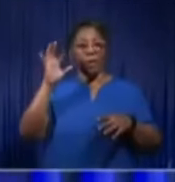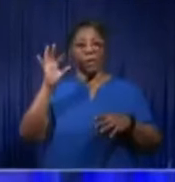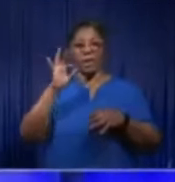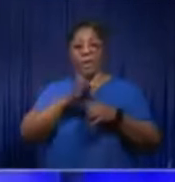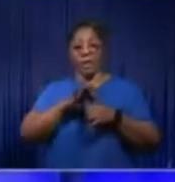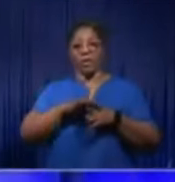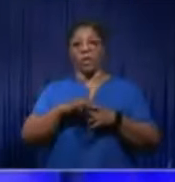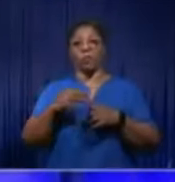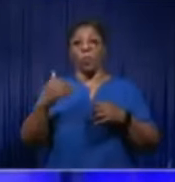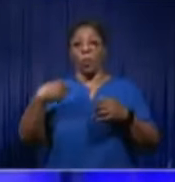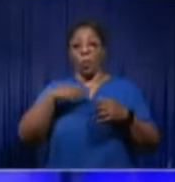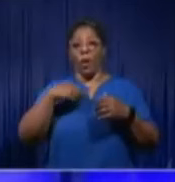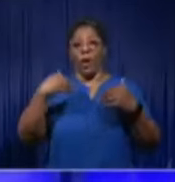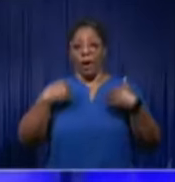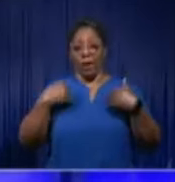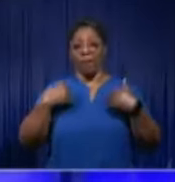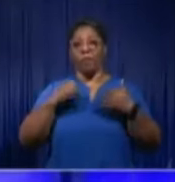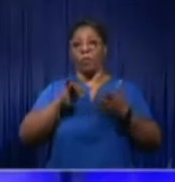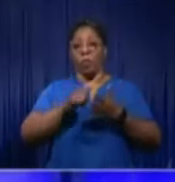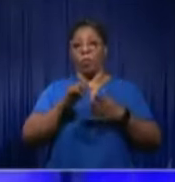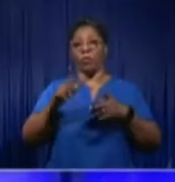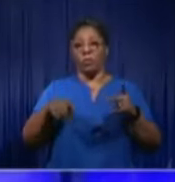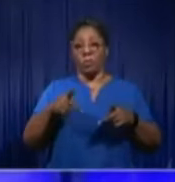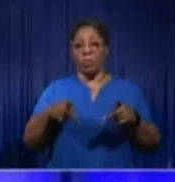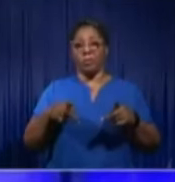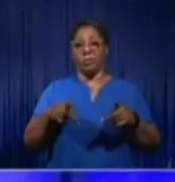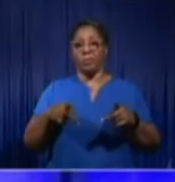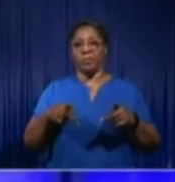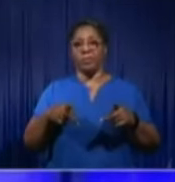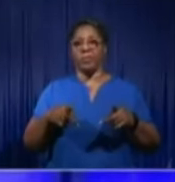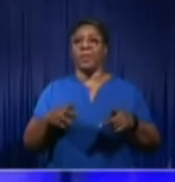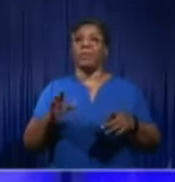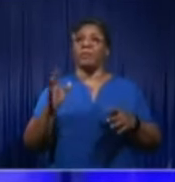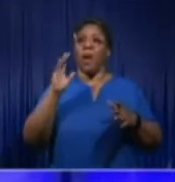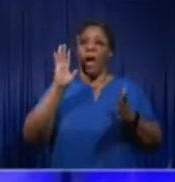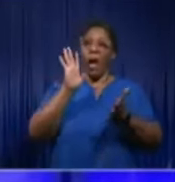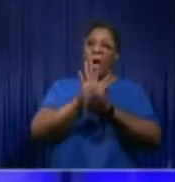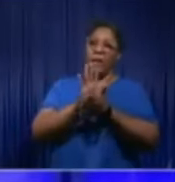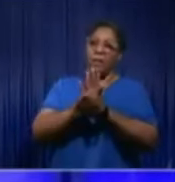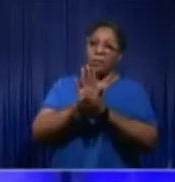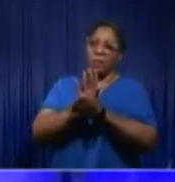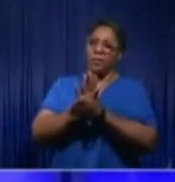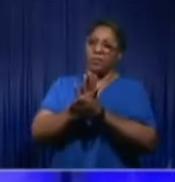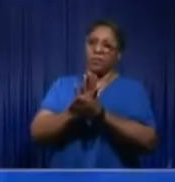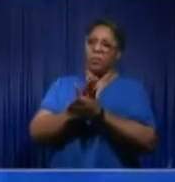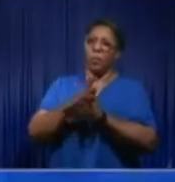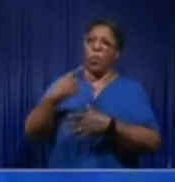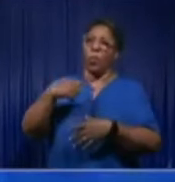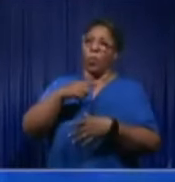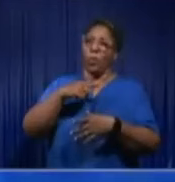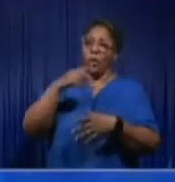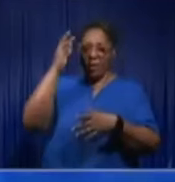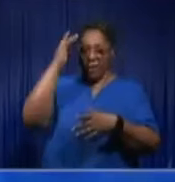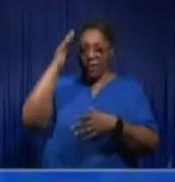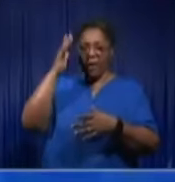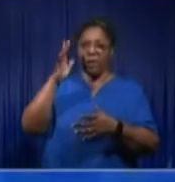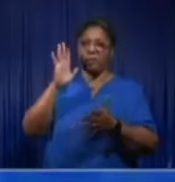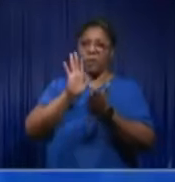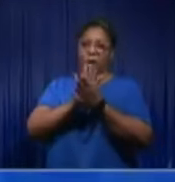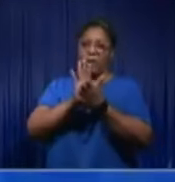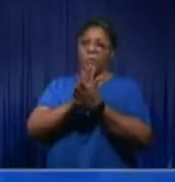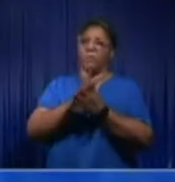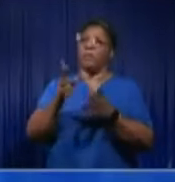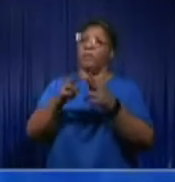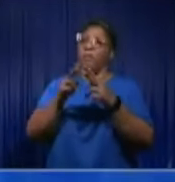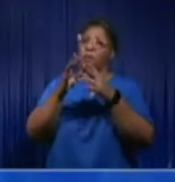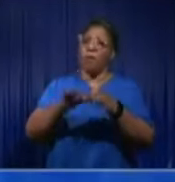Academics. Academics. are stickler for education. And academics is important. No doubt. But we also believe that experiential learning